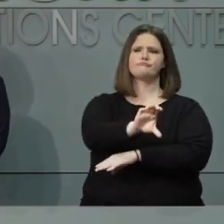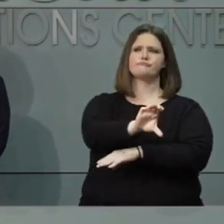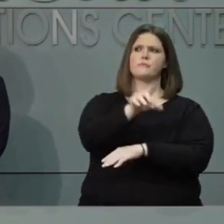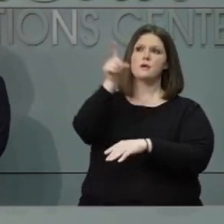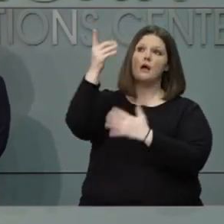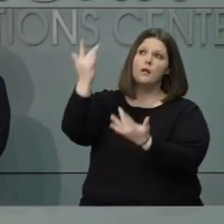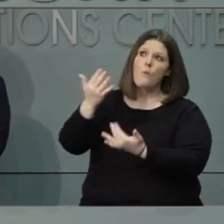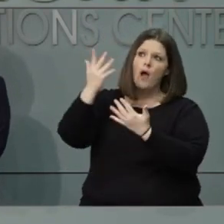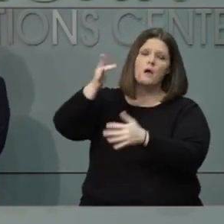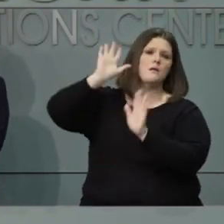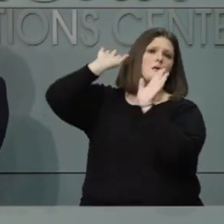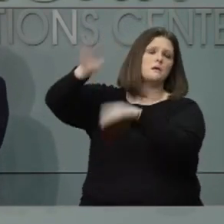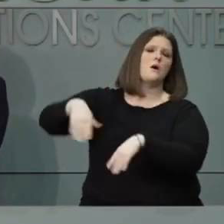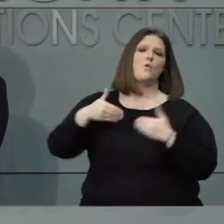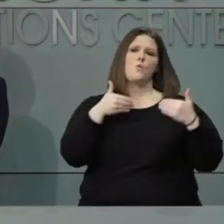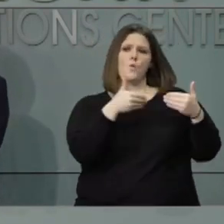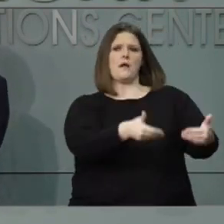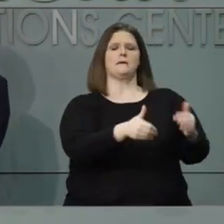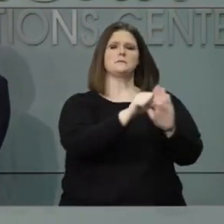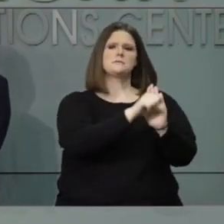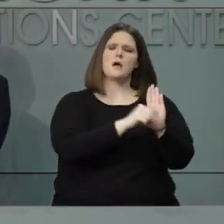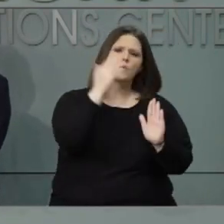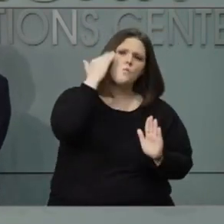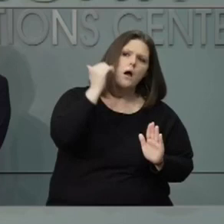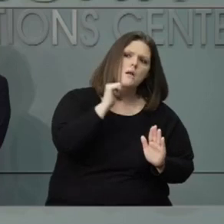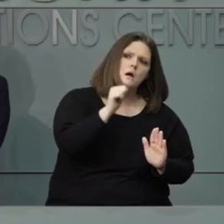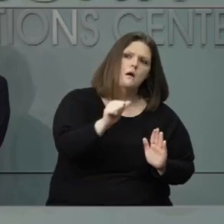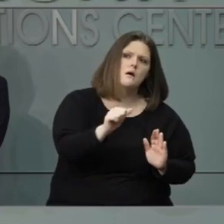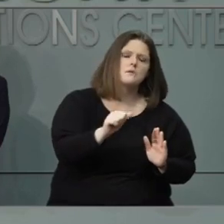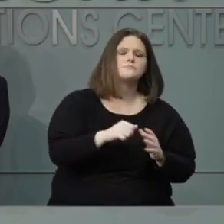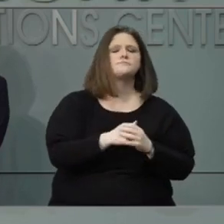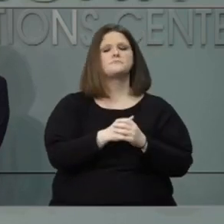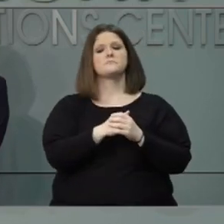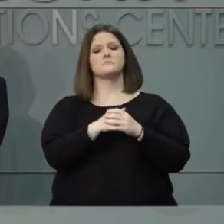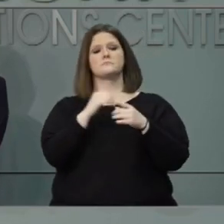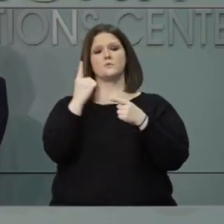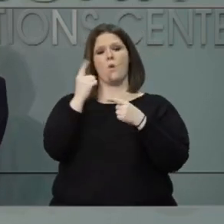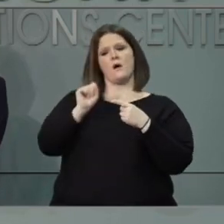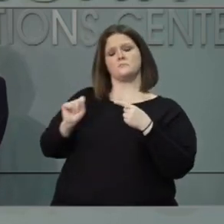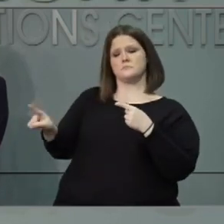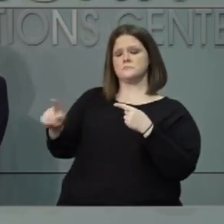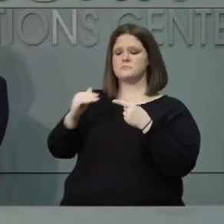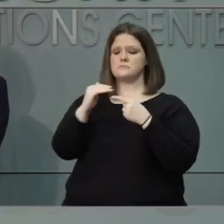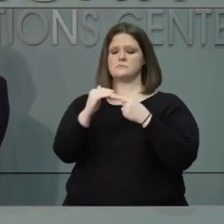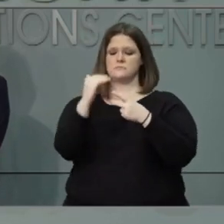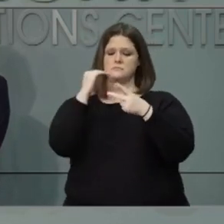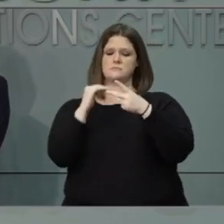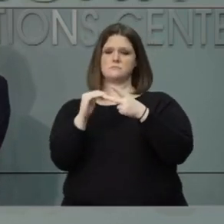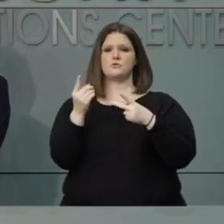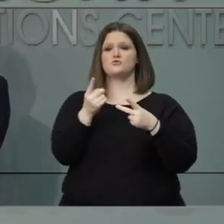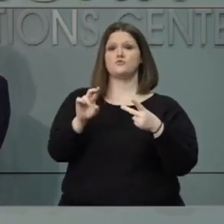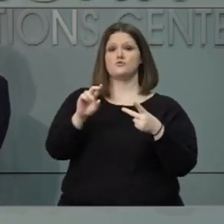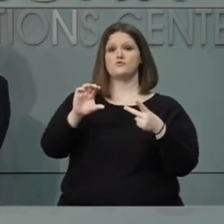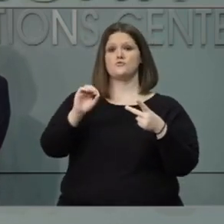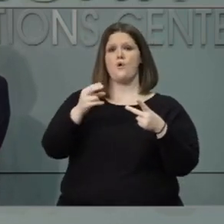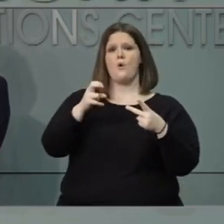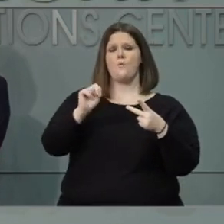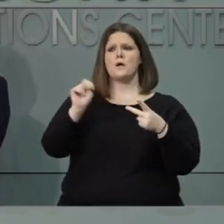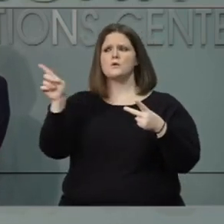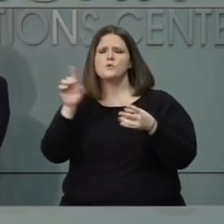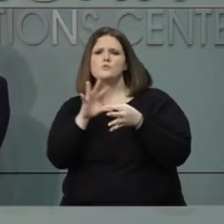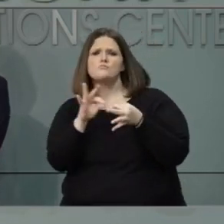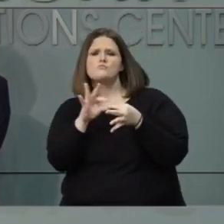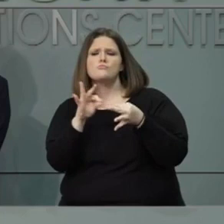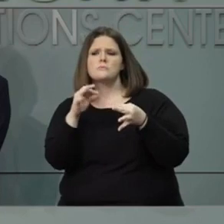you're hoping for? And also for Dr. Cohen, we heard from DHHS that if people have a complaint